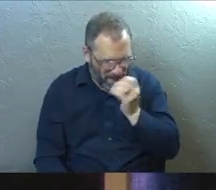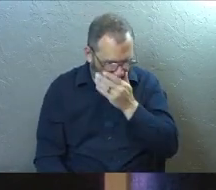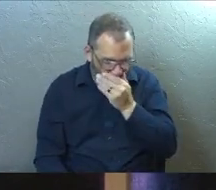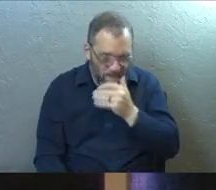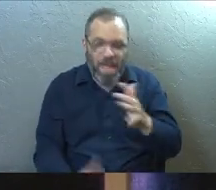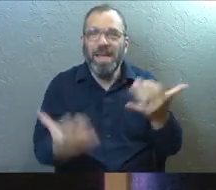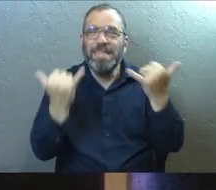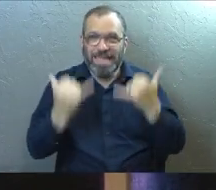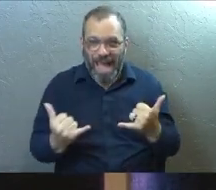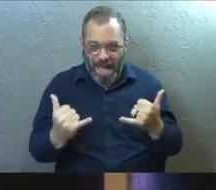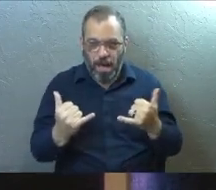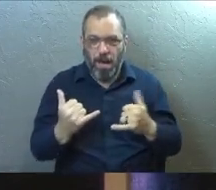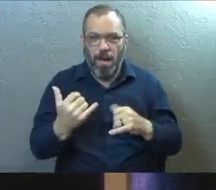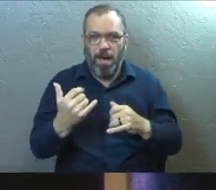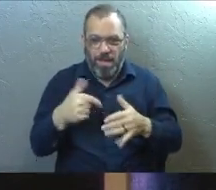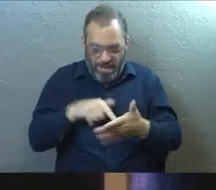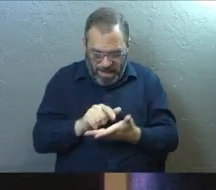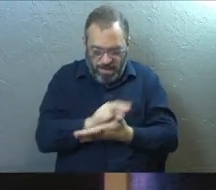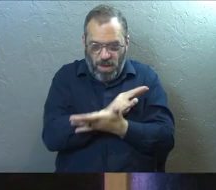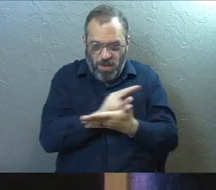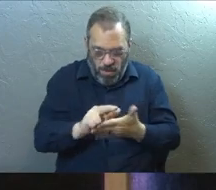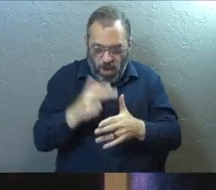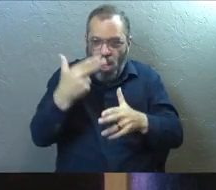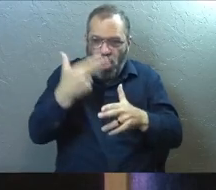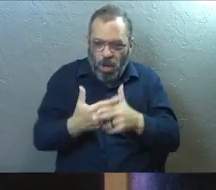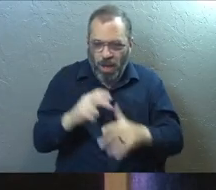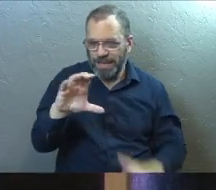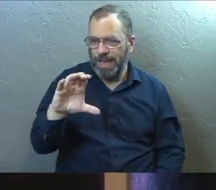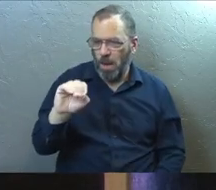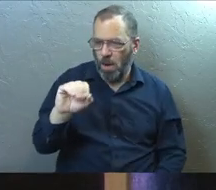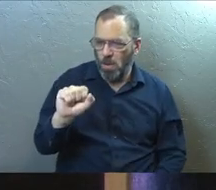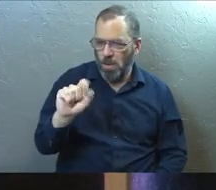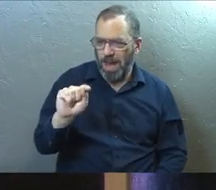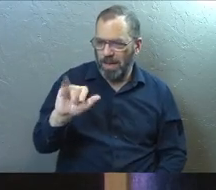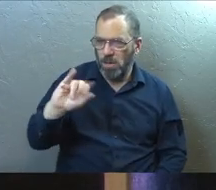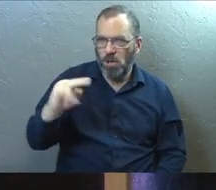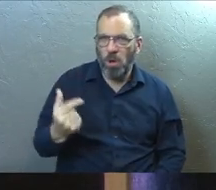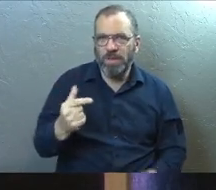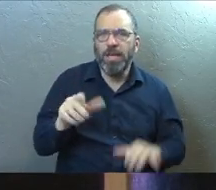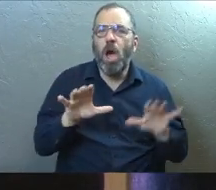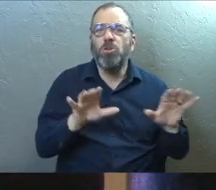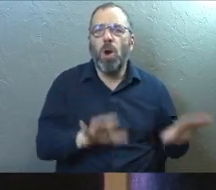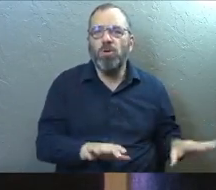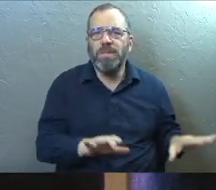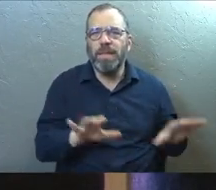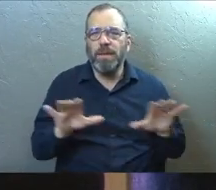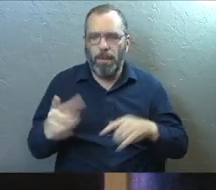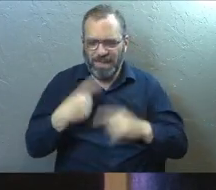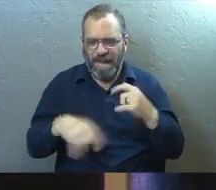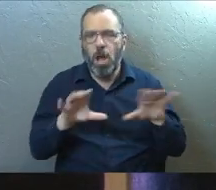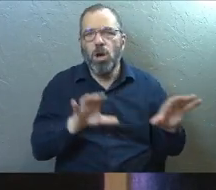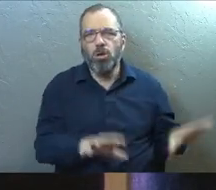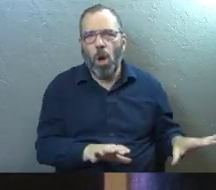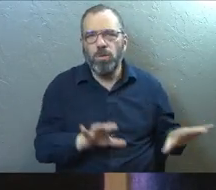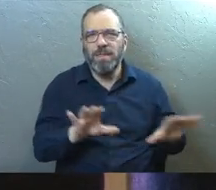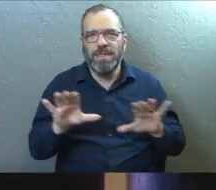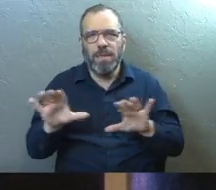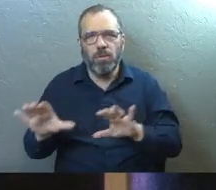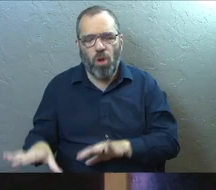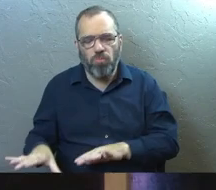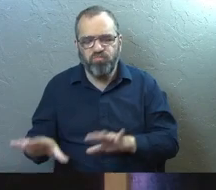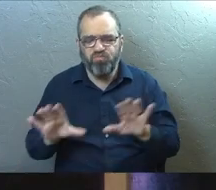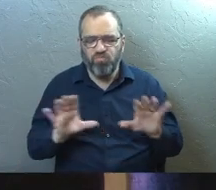instead we're going to take the next three weeks and we're going to do this thing called coasting. Um, because we were talking on Tuesday in the preaching team meeting